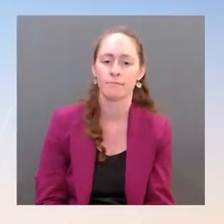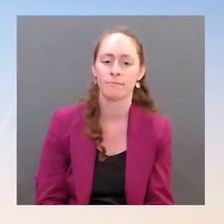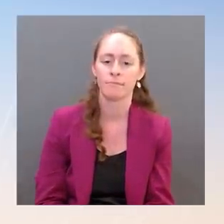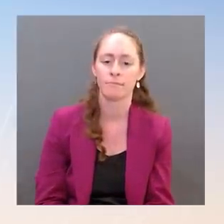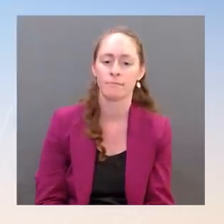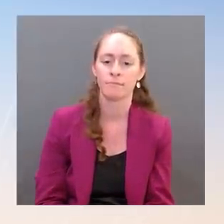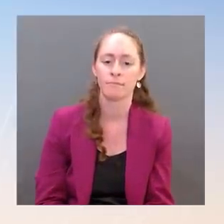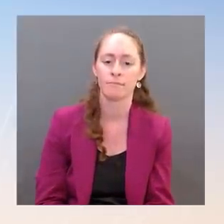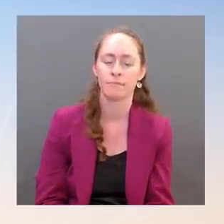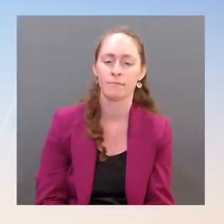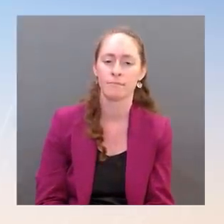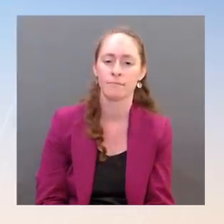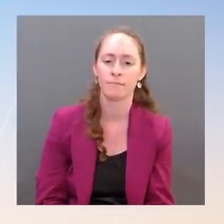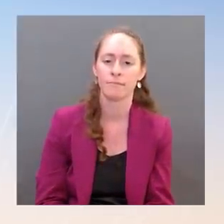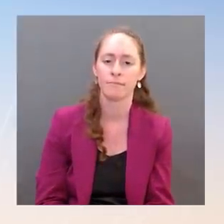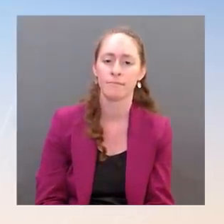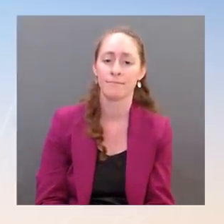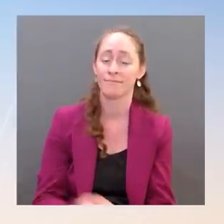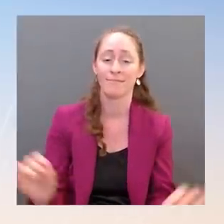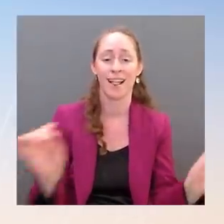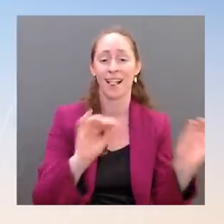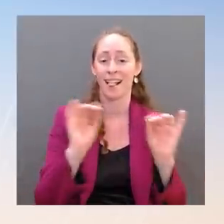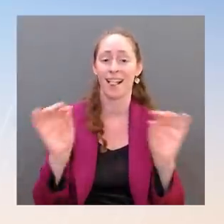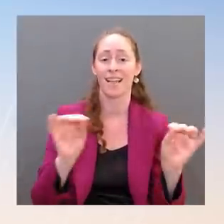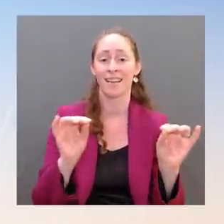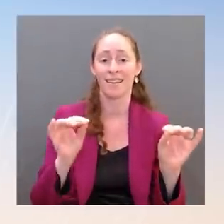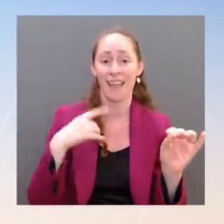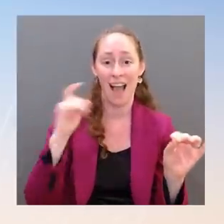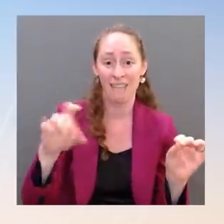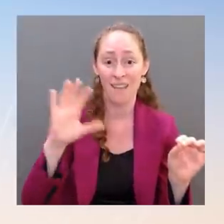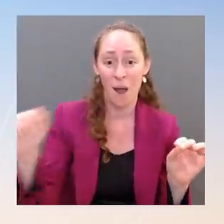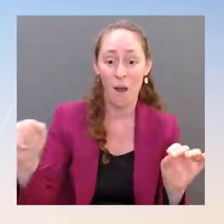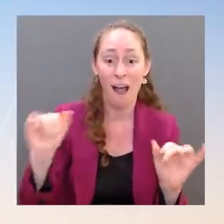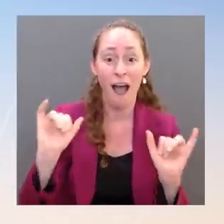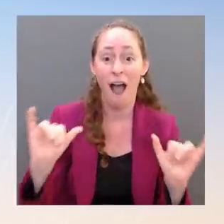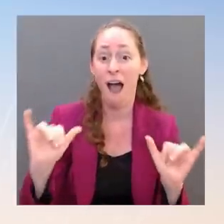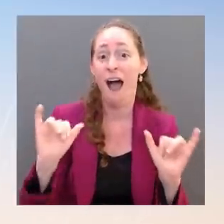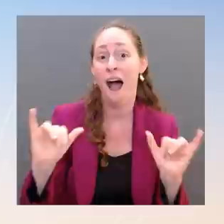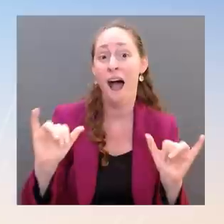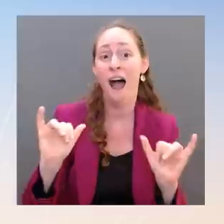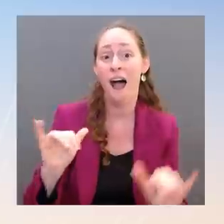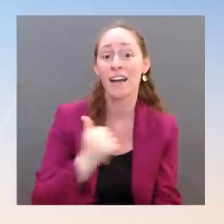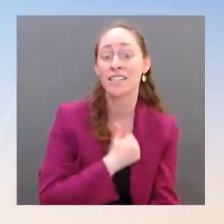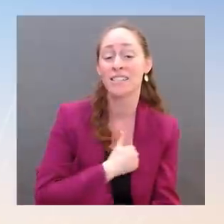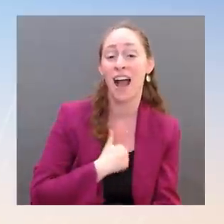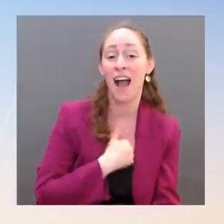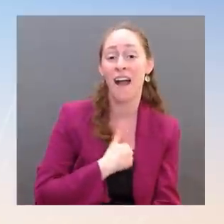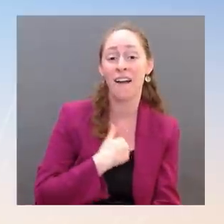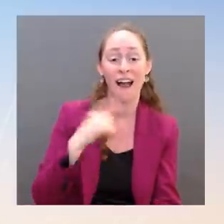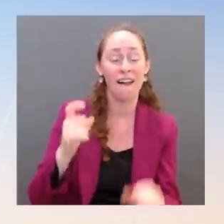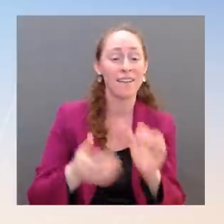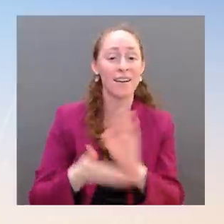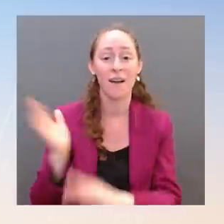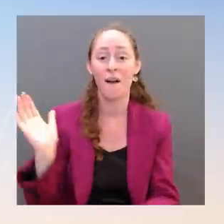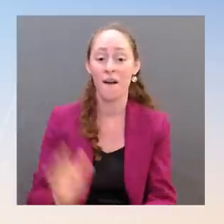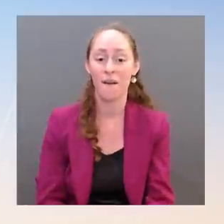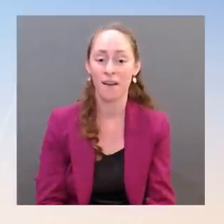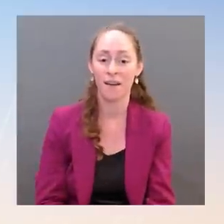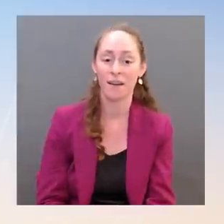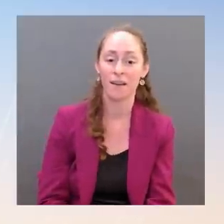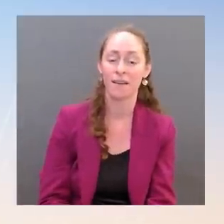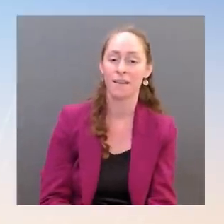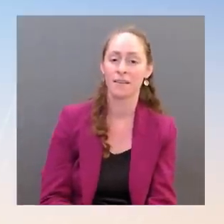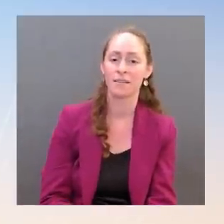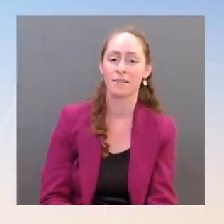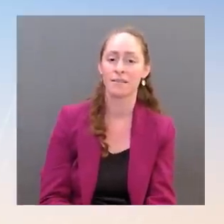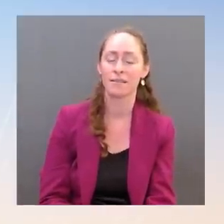I haven't gotten yet. Oh, we have to go? All right, guys, I'm so sorry, we have to go. But we will, hopefully I'll see some